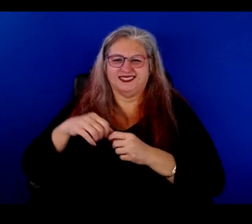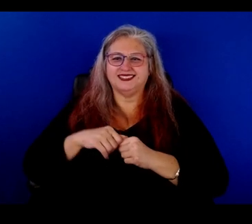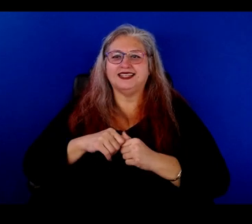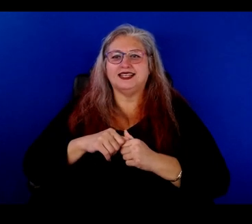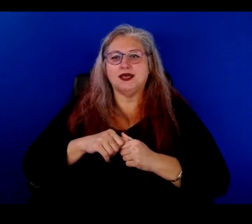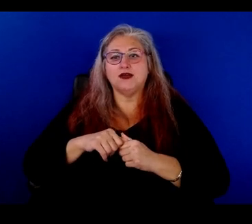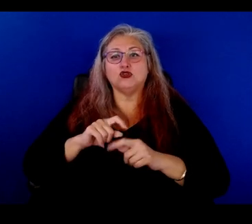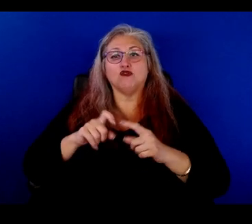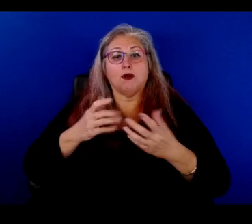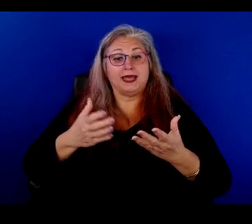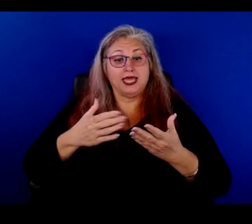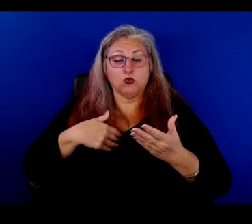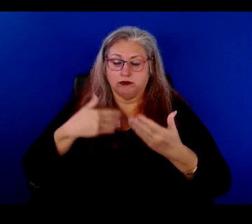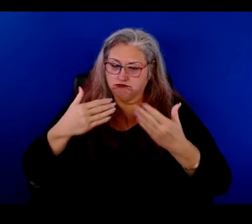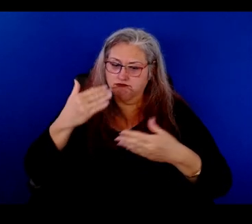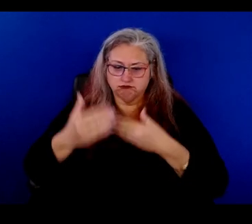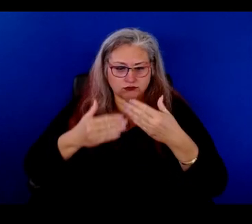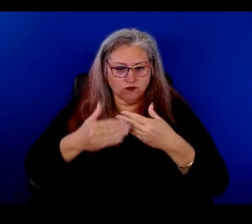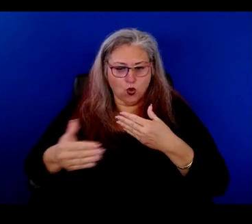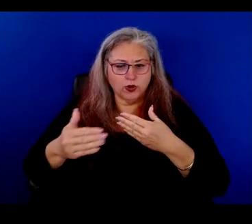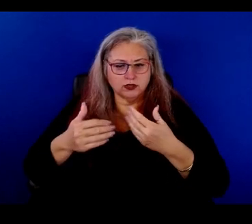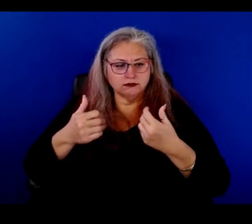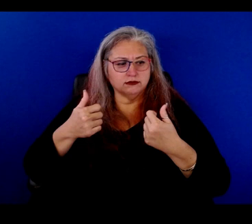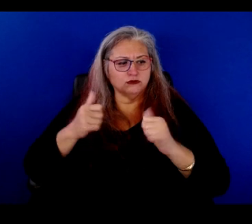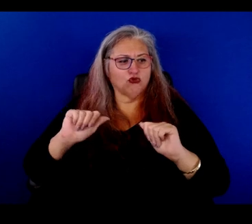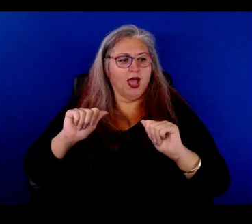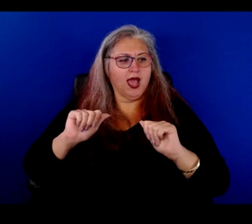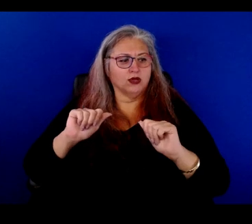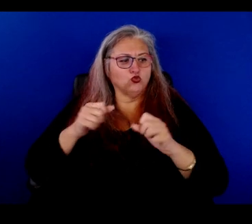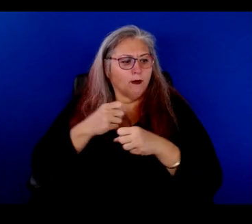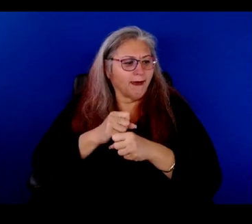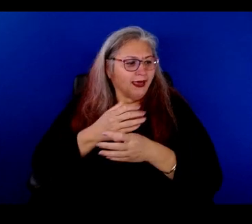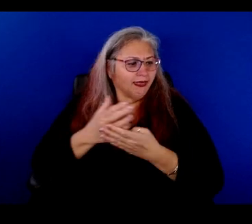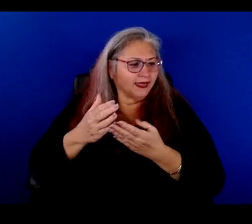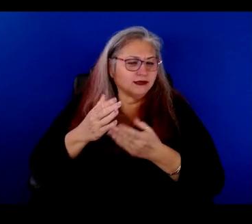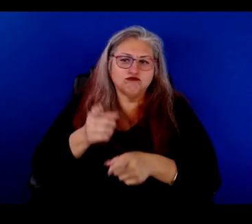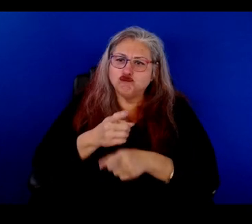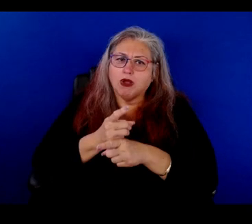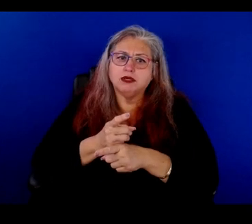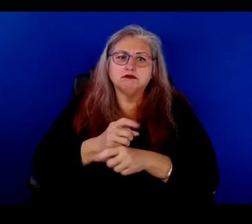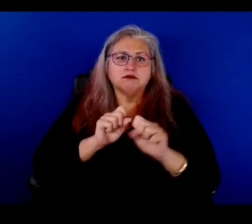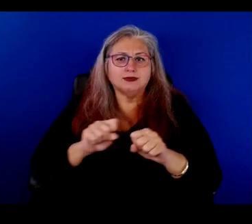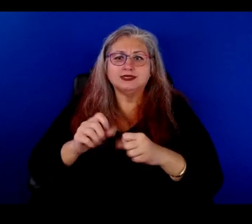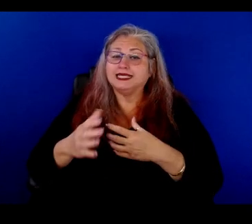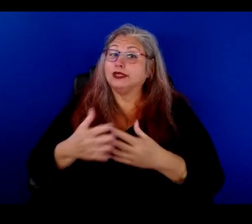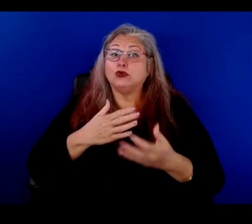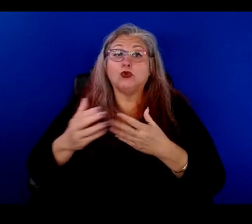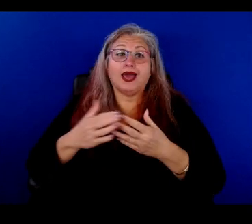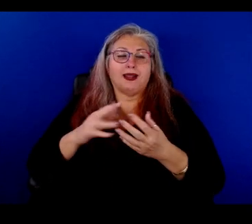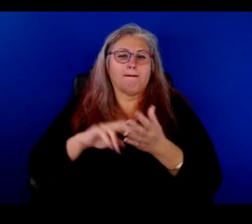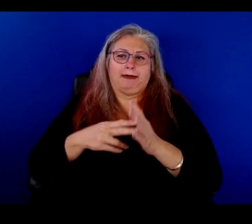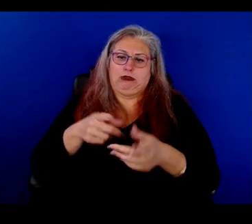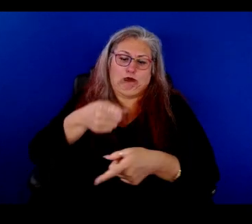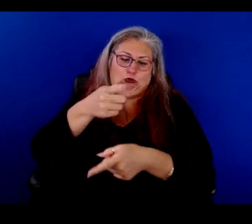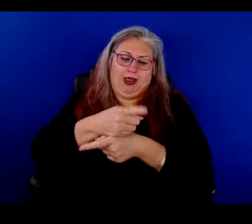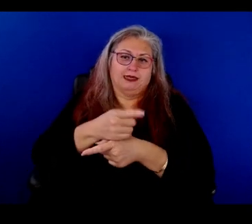you know, from here, we just go forward and try to make things possible, try to make things right, you know, regardless of what the right is,